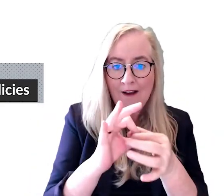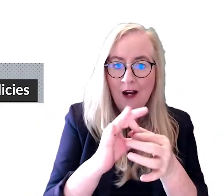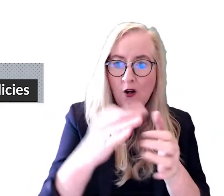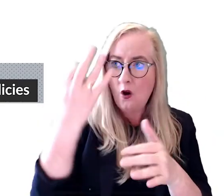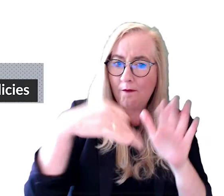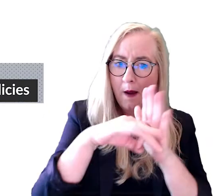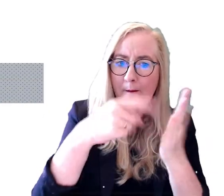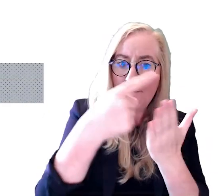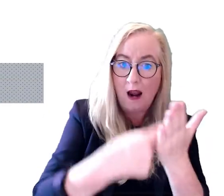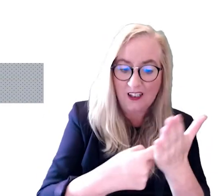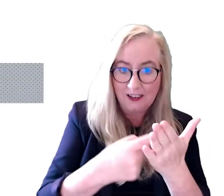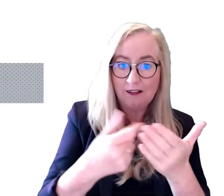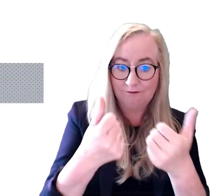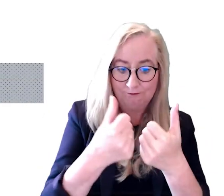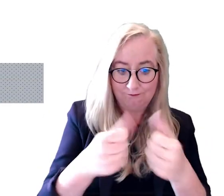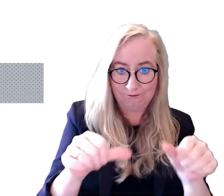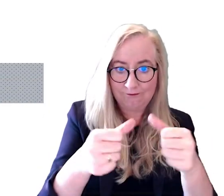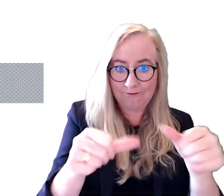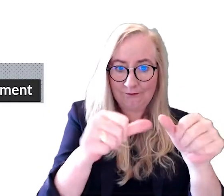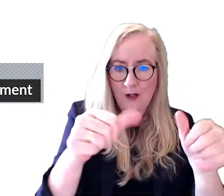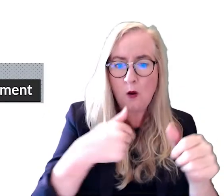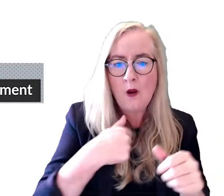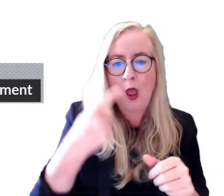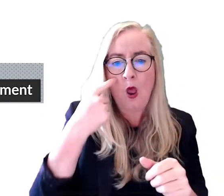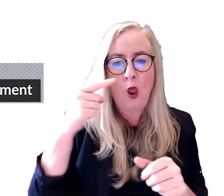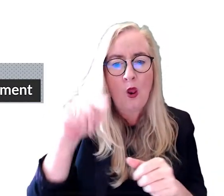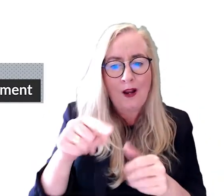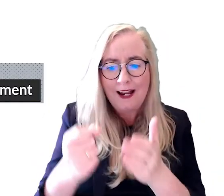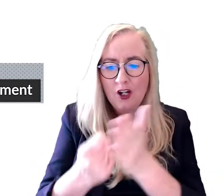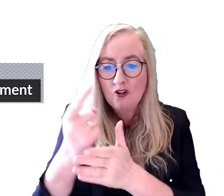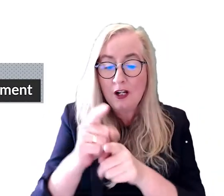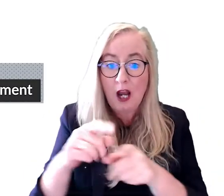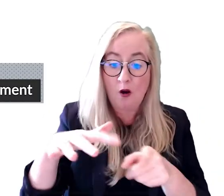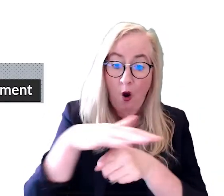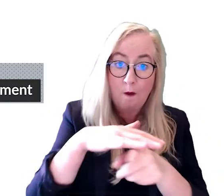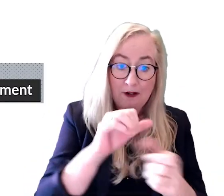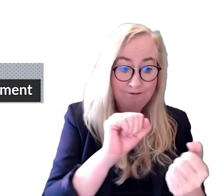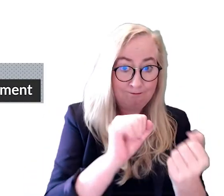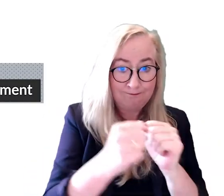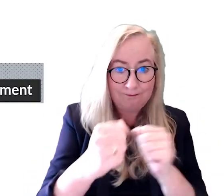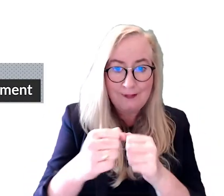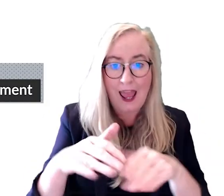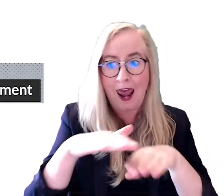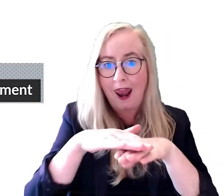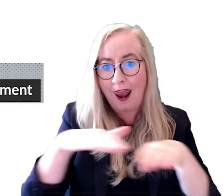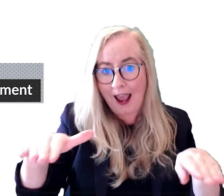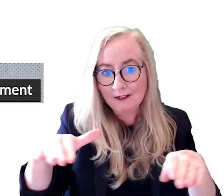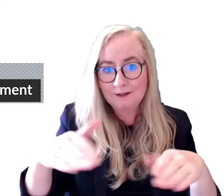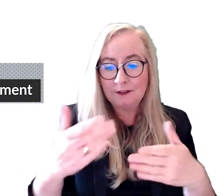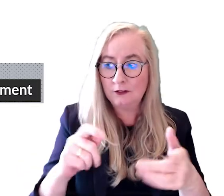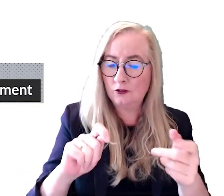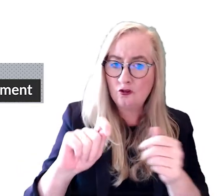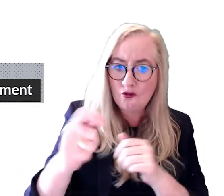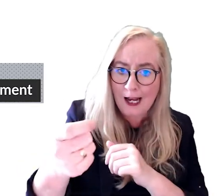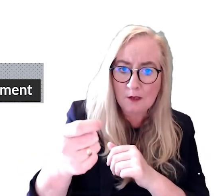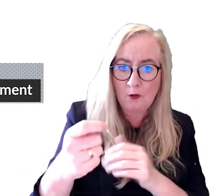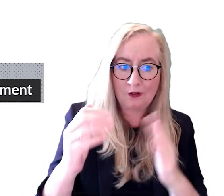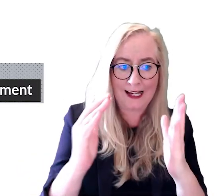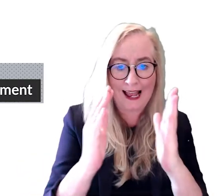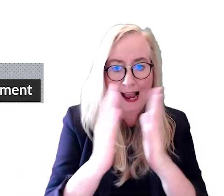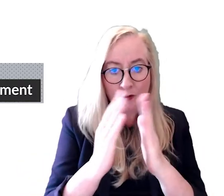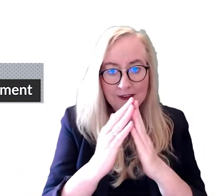relevant government policies are being implemented. We look at issues like urban regeneration, land zoning, transport,